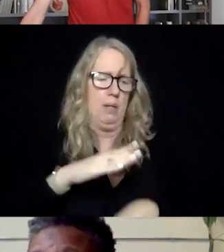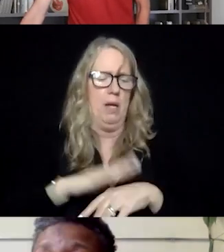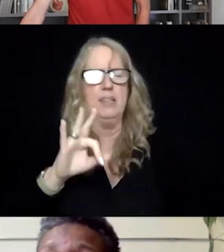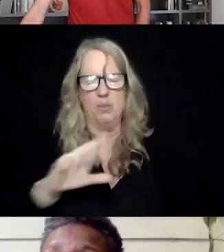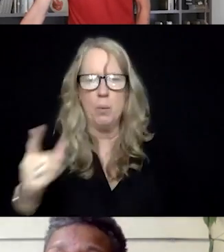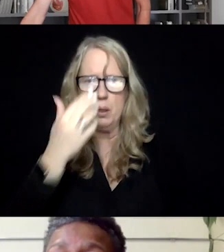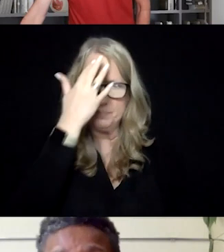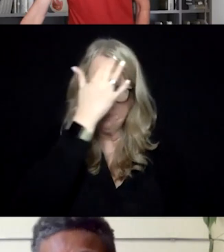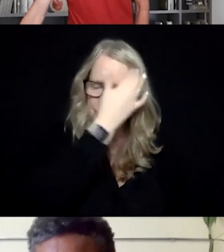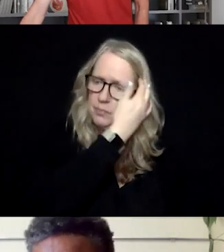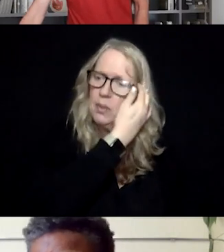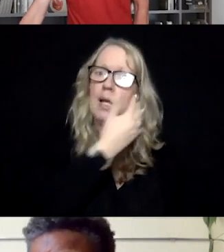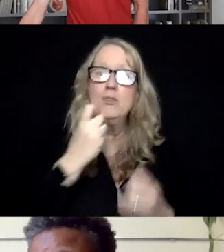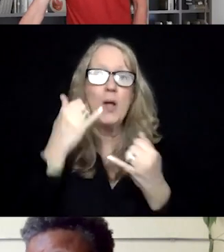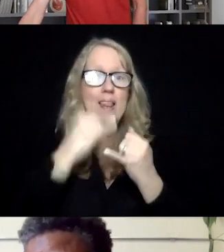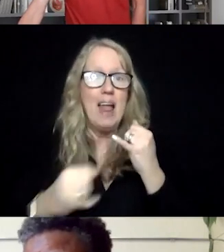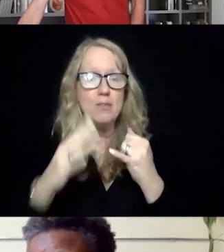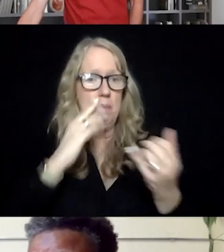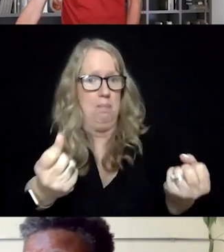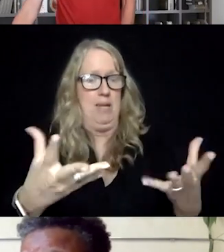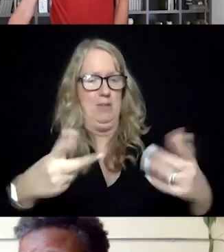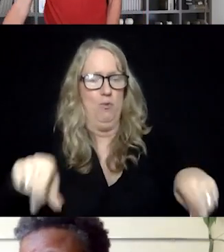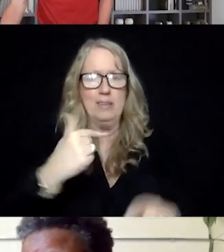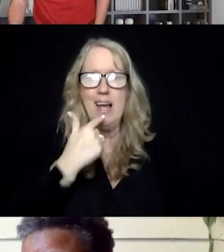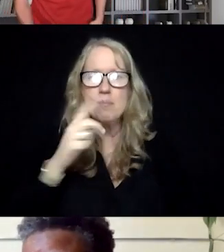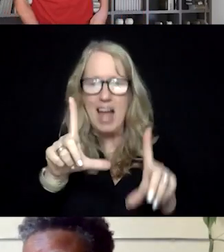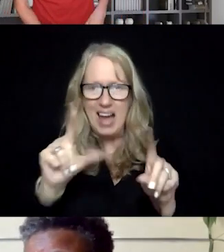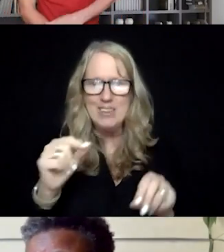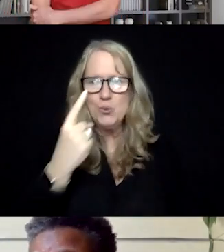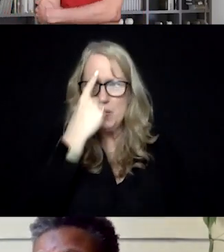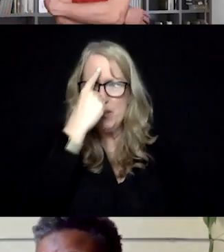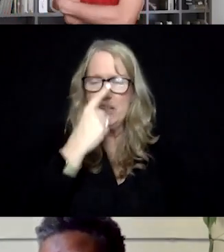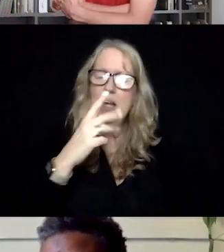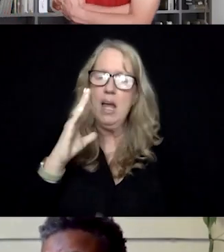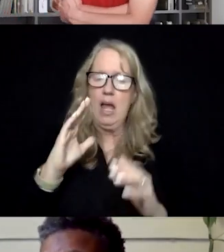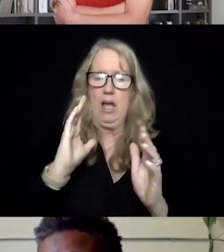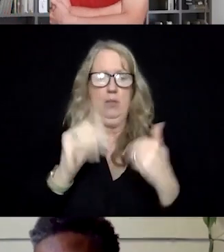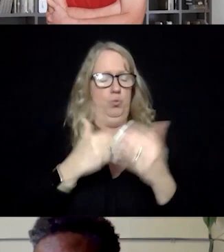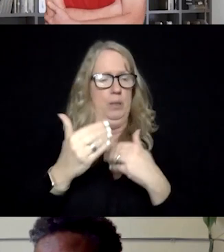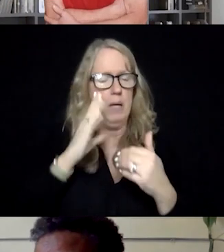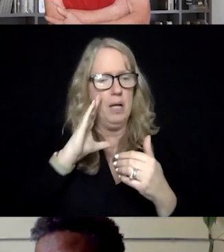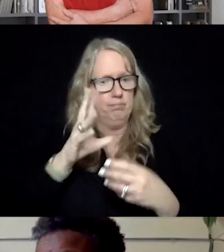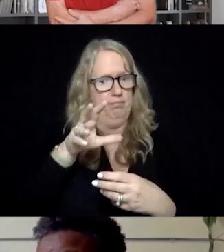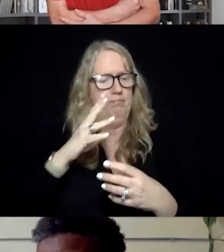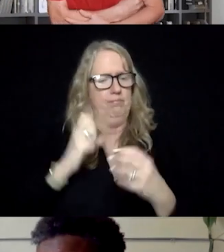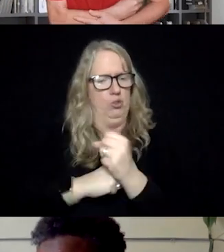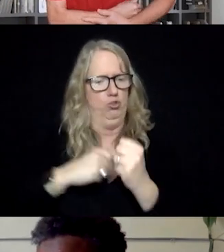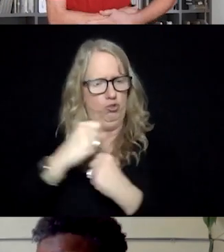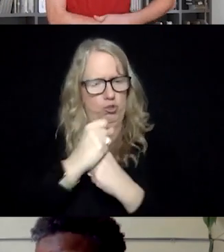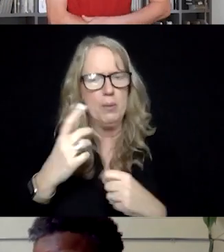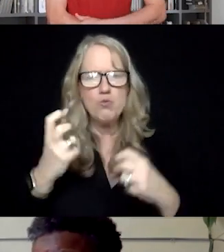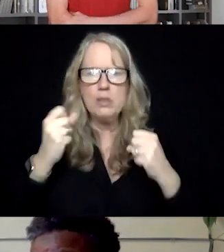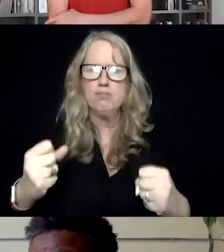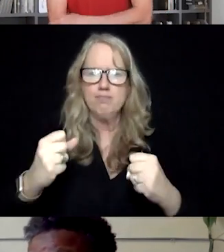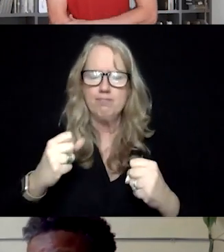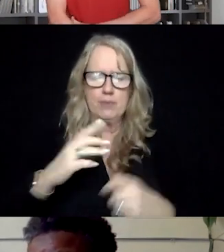-1-1. And in closing, like many of you have said, I do think that as we build these, uh, infrastructures, we need to beef up our